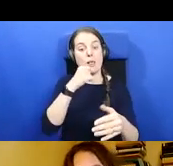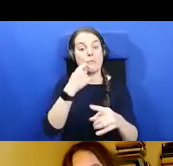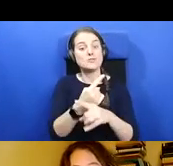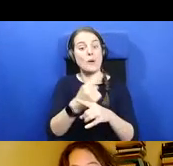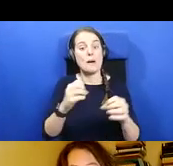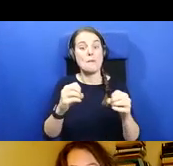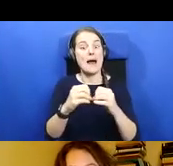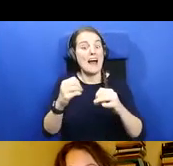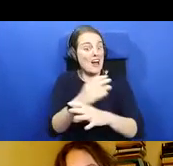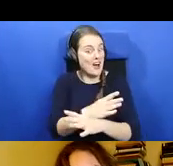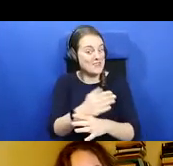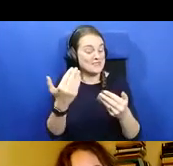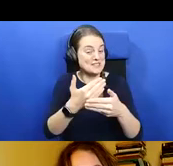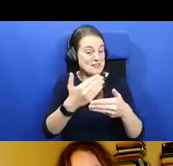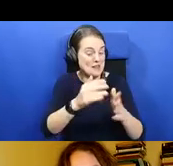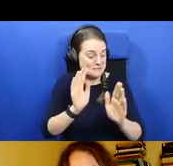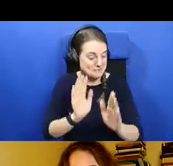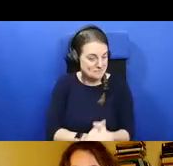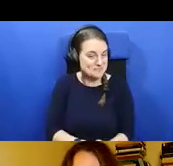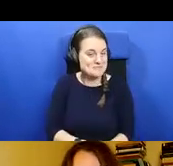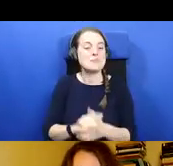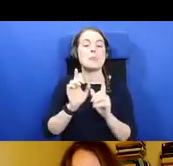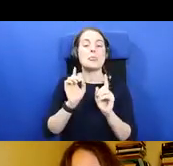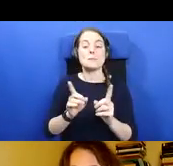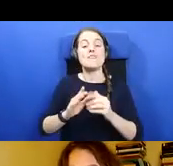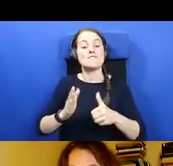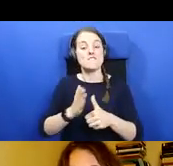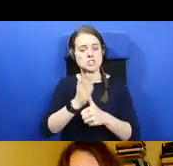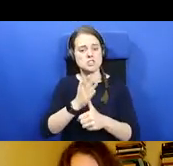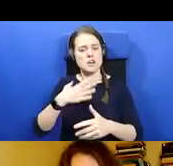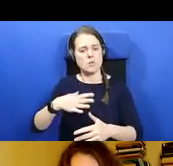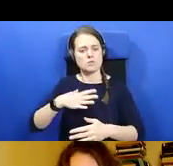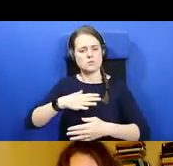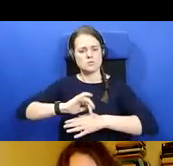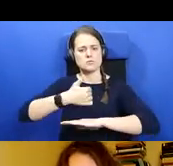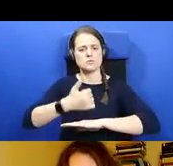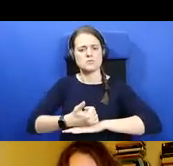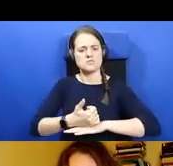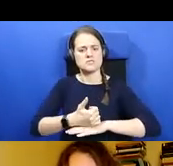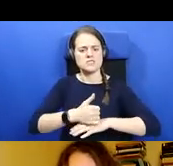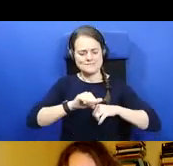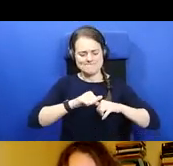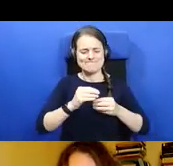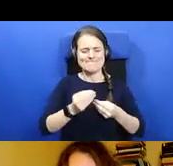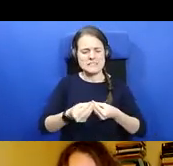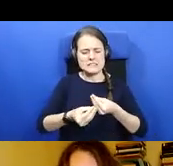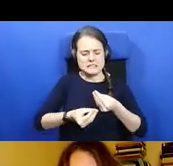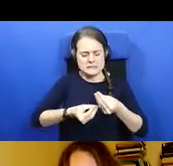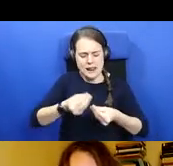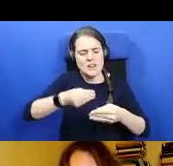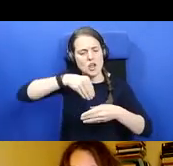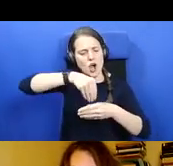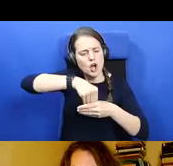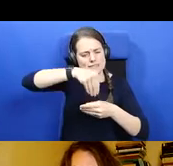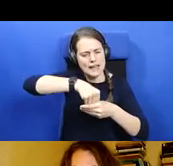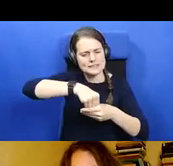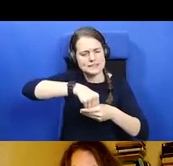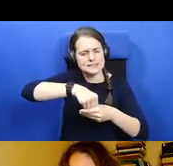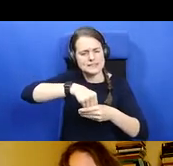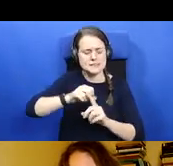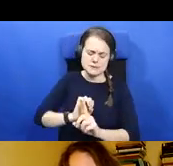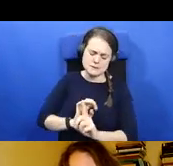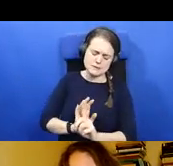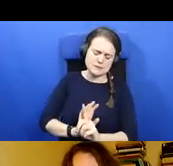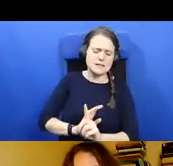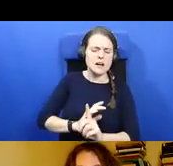But what I want to do first is establish I suppose a series of contacts which I hope will put my